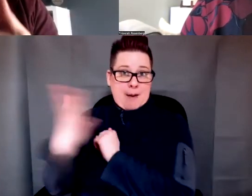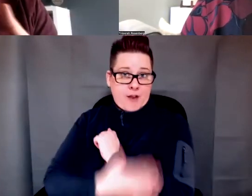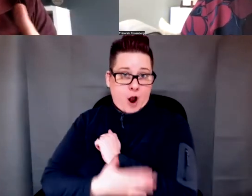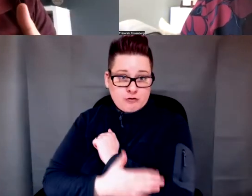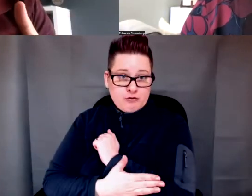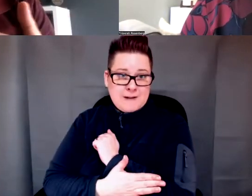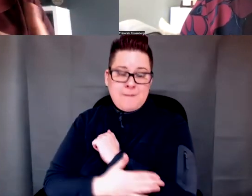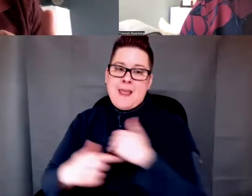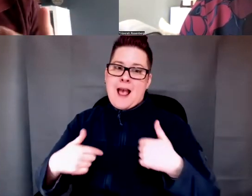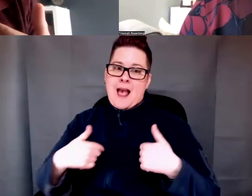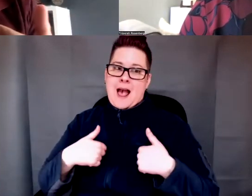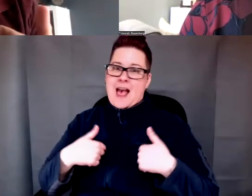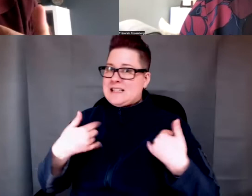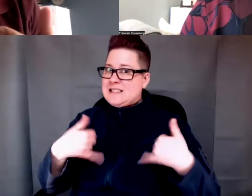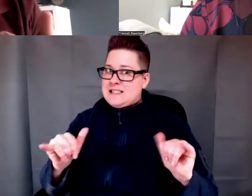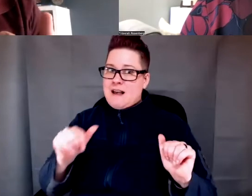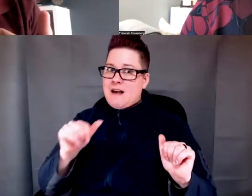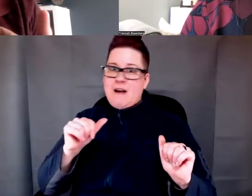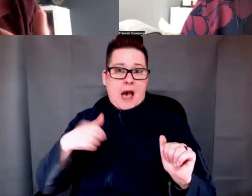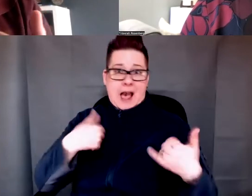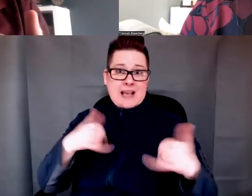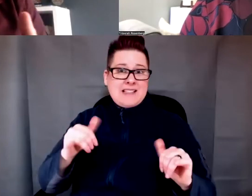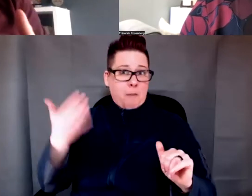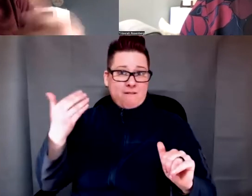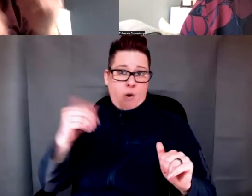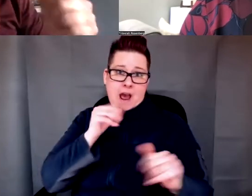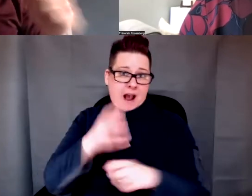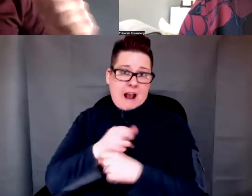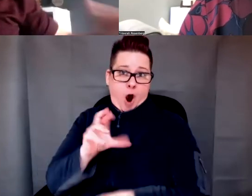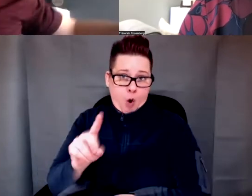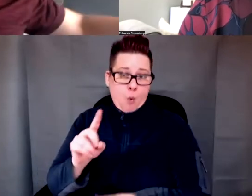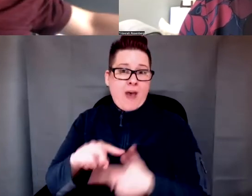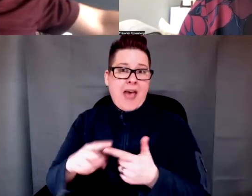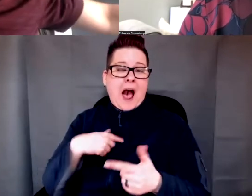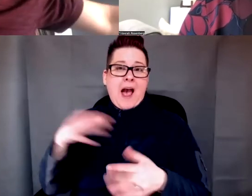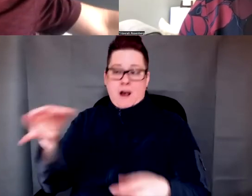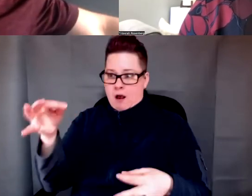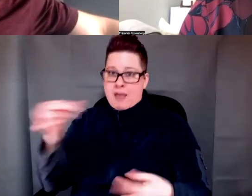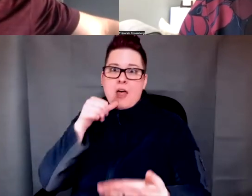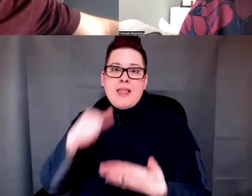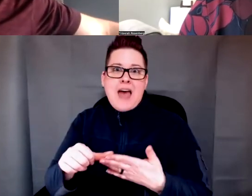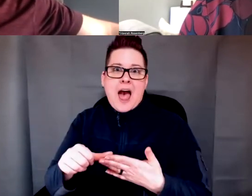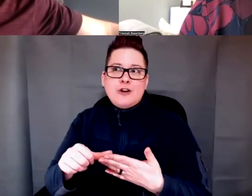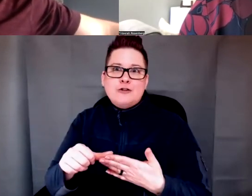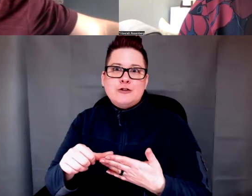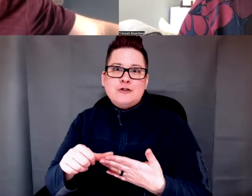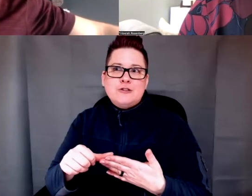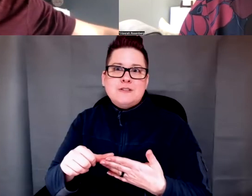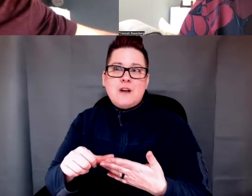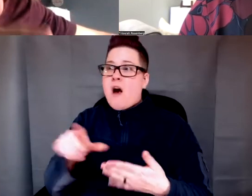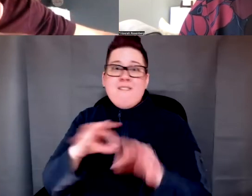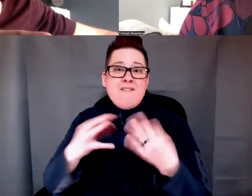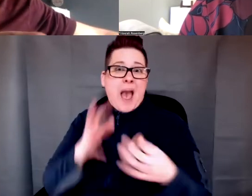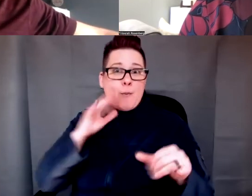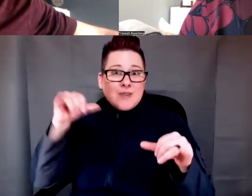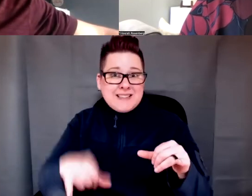I haven't still received a narrow one and it was going to be great. But when I got the letter that those families were here to stay and